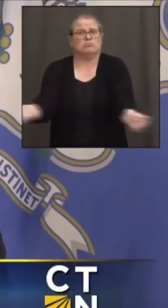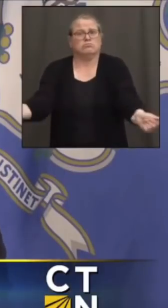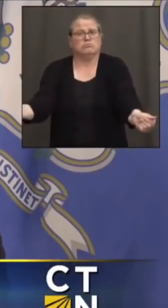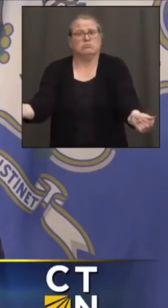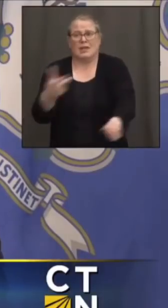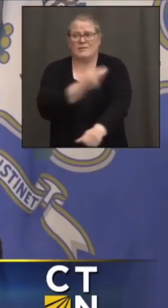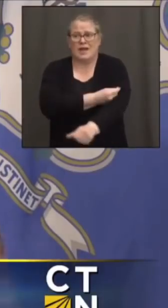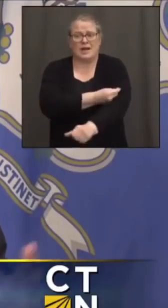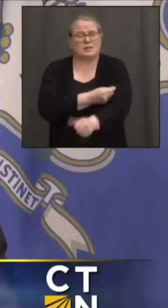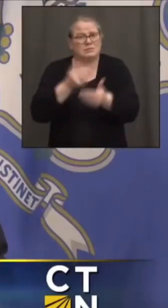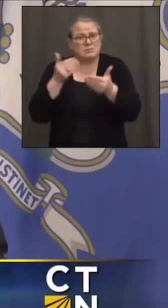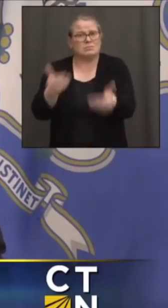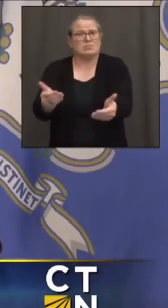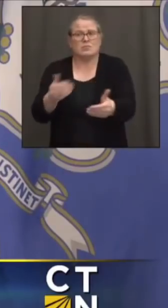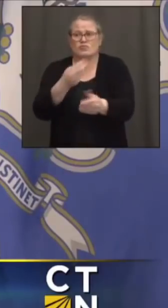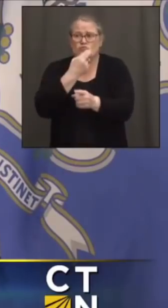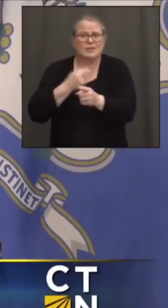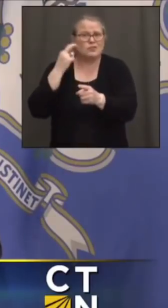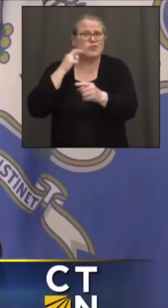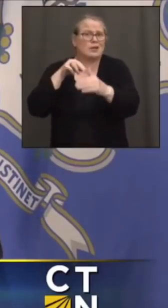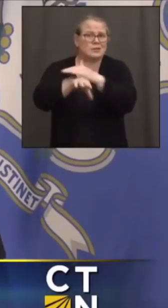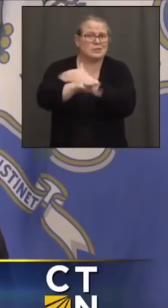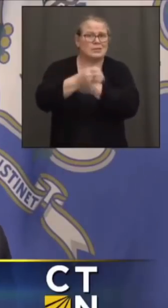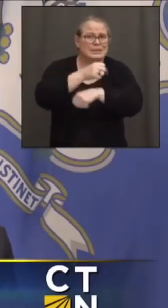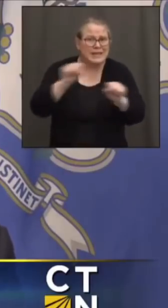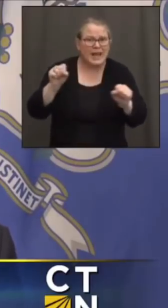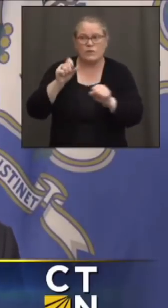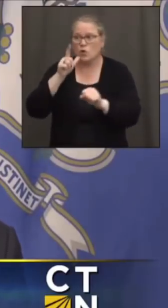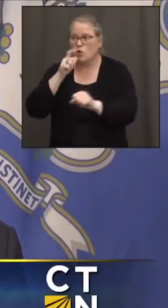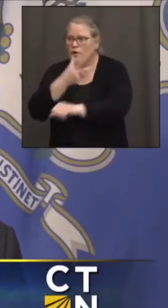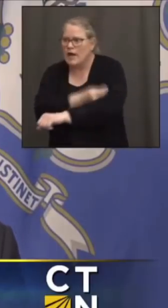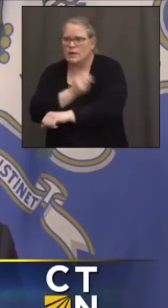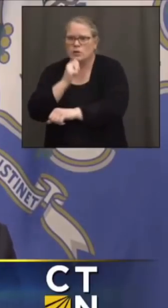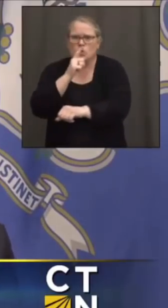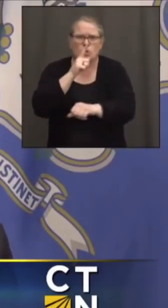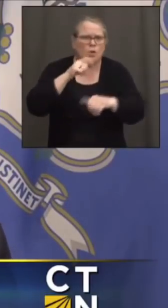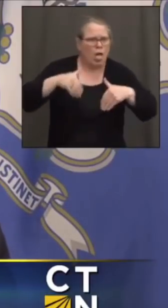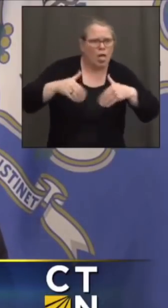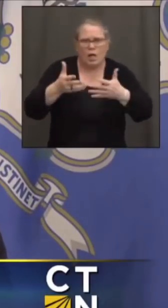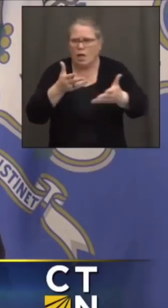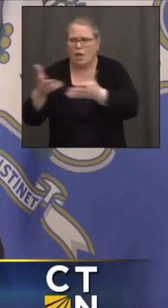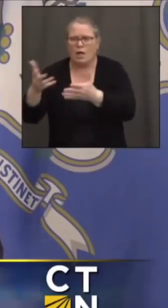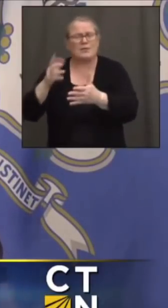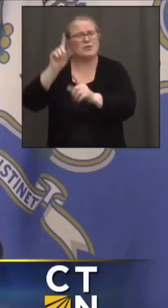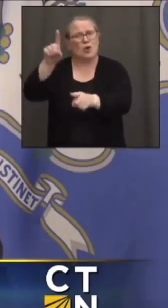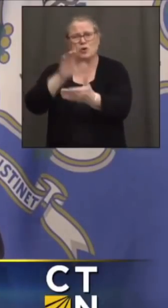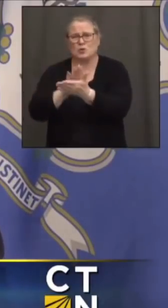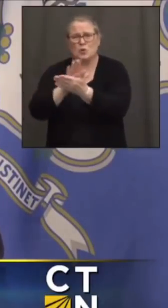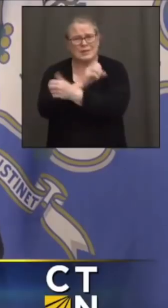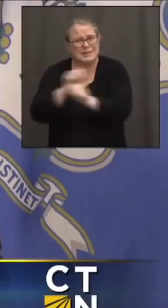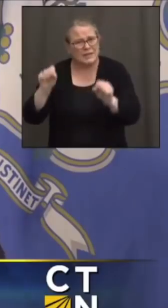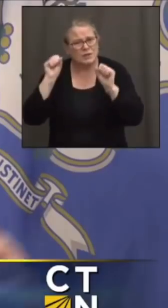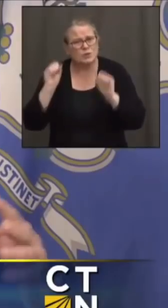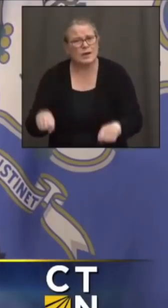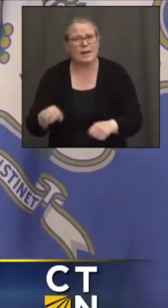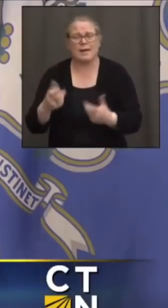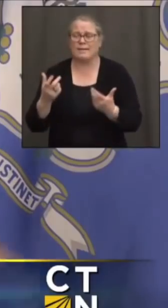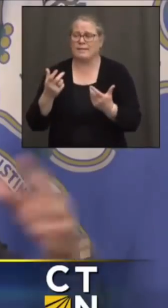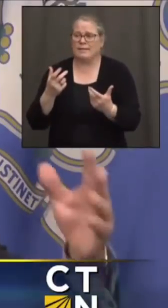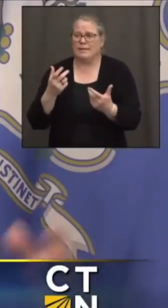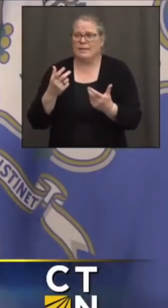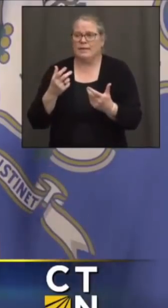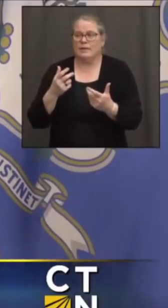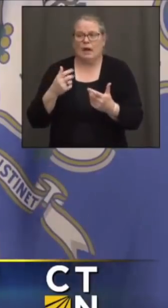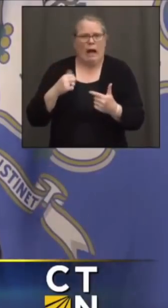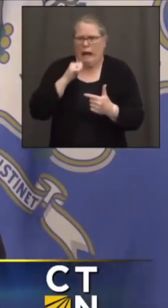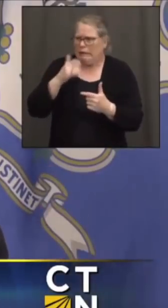restaurant safely, you don't have to worry about who's been vaccinated, who hasn't, you can go to school safely, we don't have to worry about you don't feel